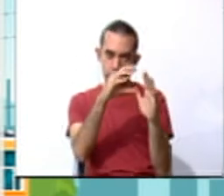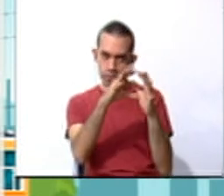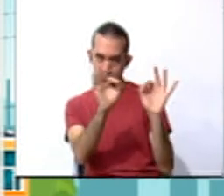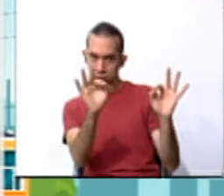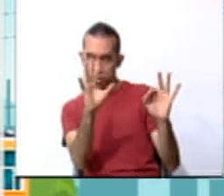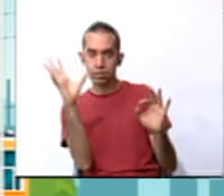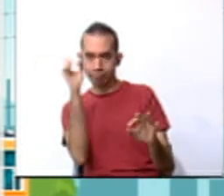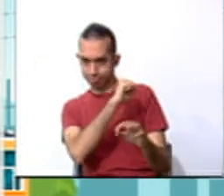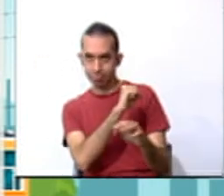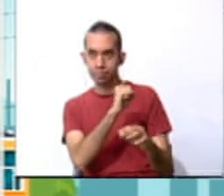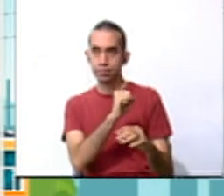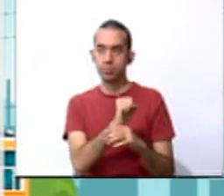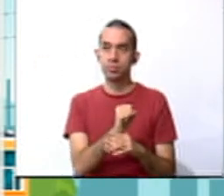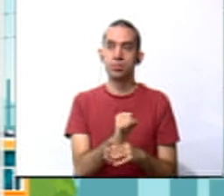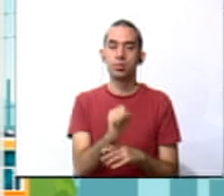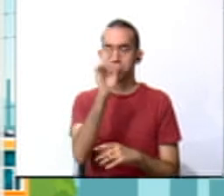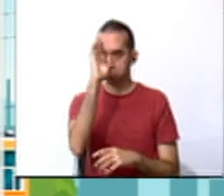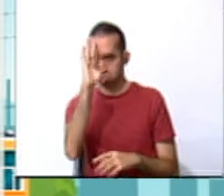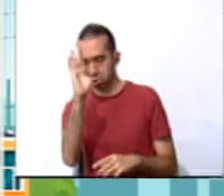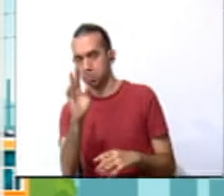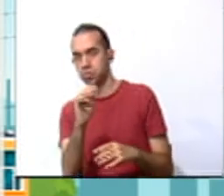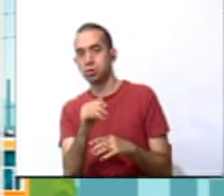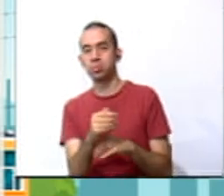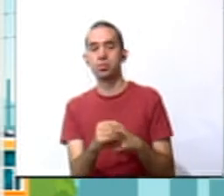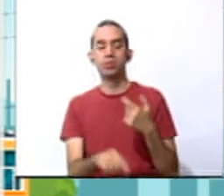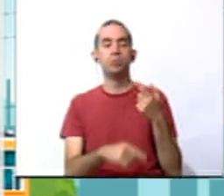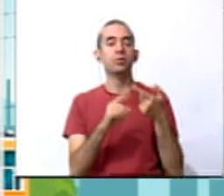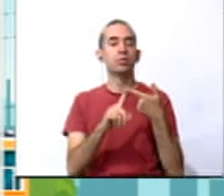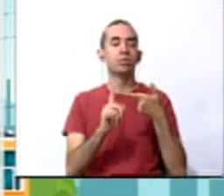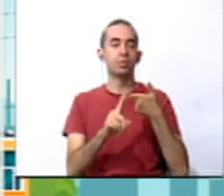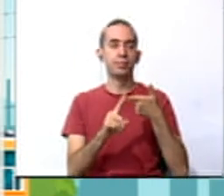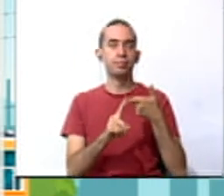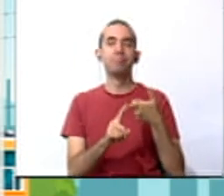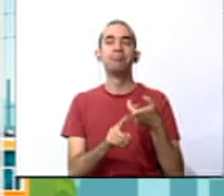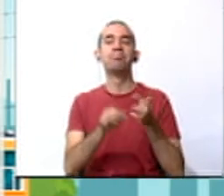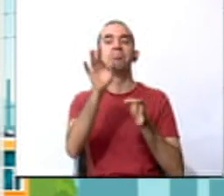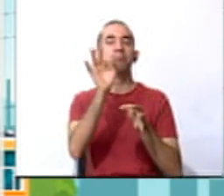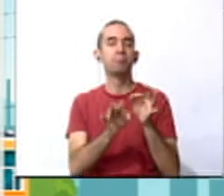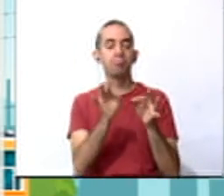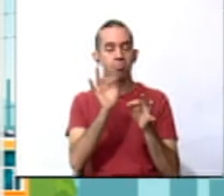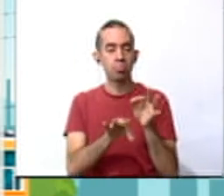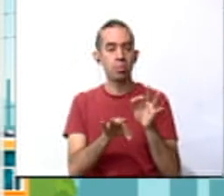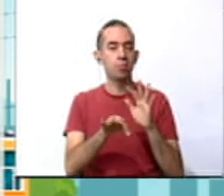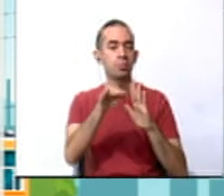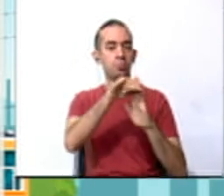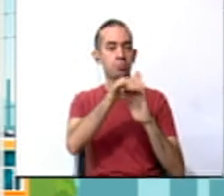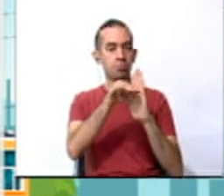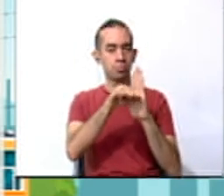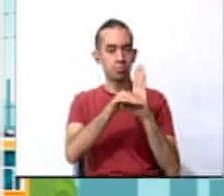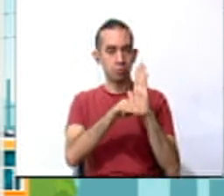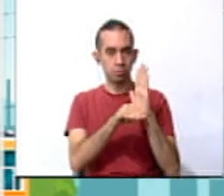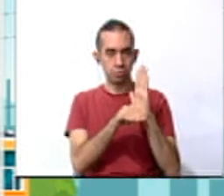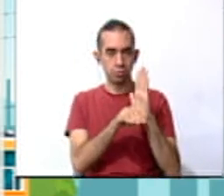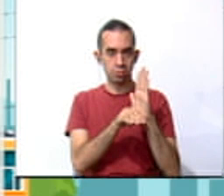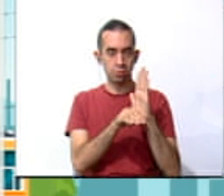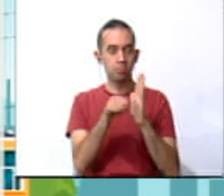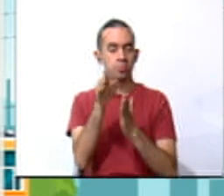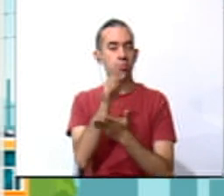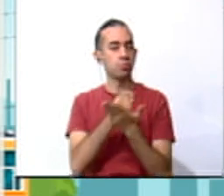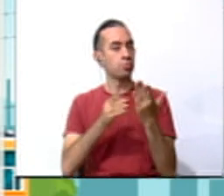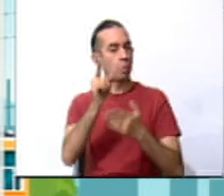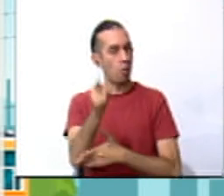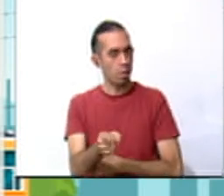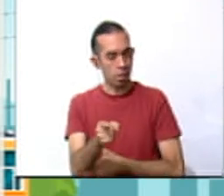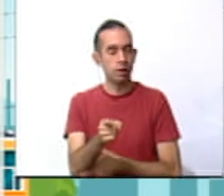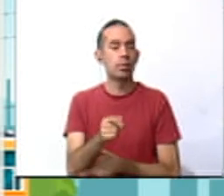short greetings. We are going to state simple step directions or commands